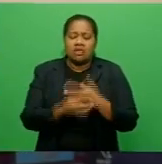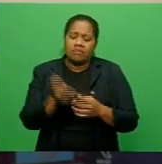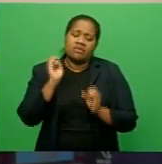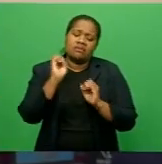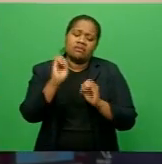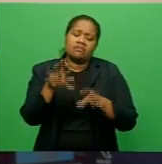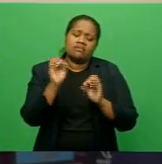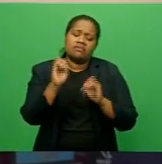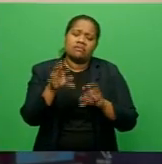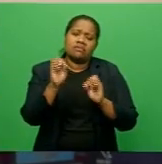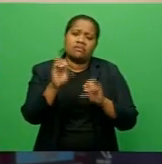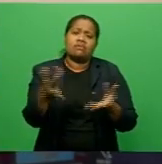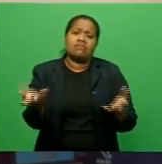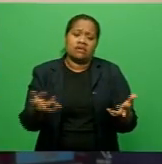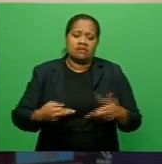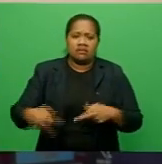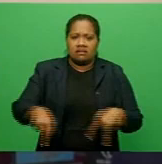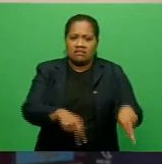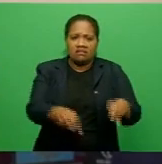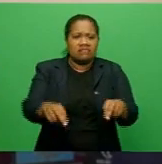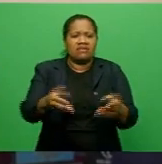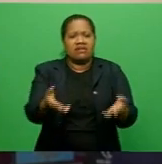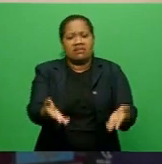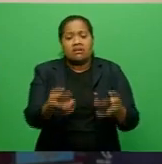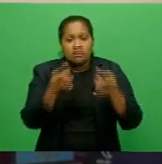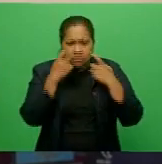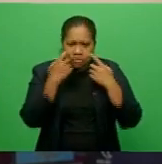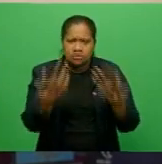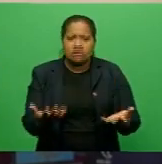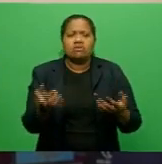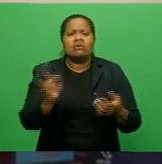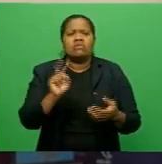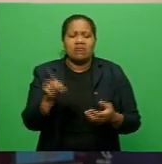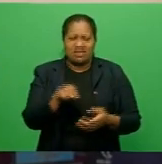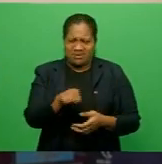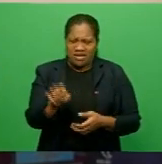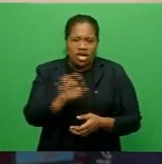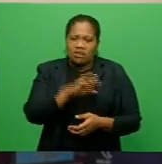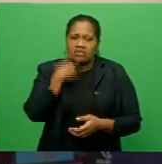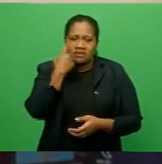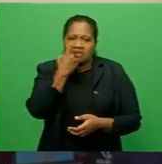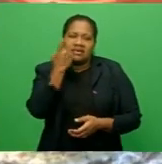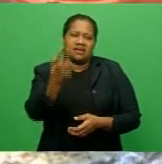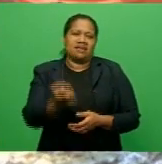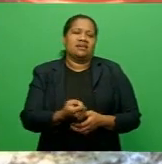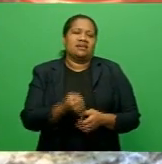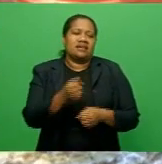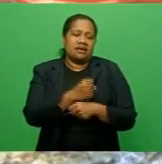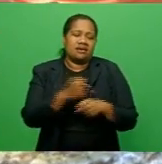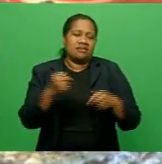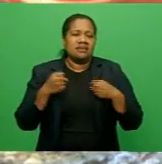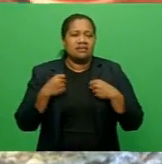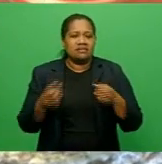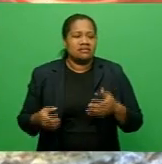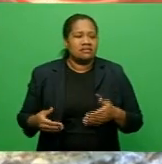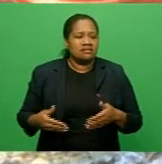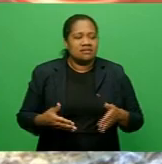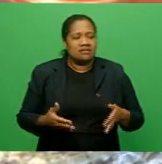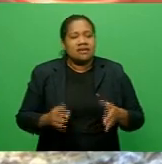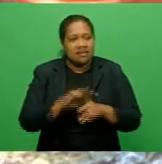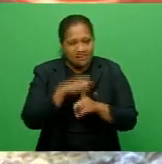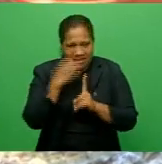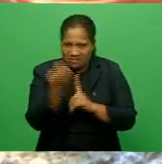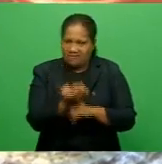are throwing in the river and it shows that we are not actually caring for our environment. The rubbish that is being